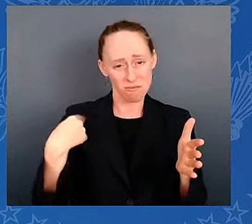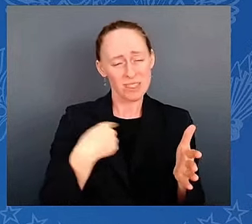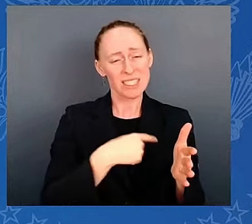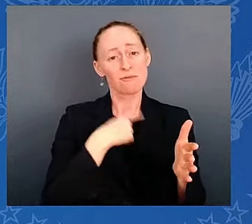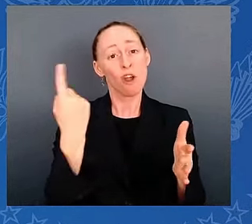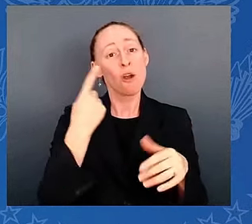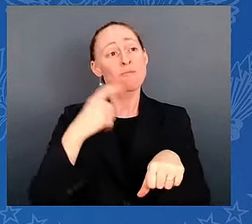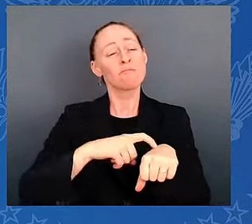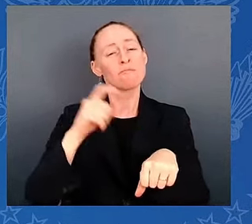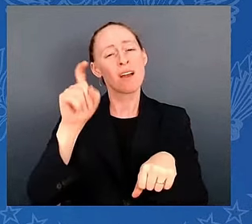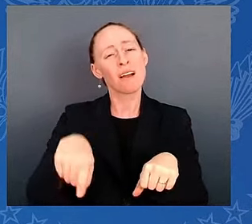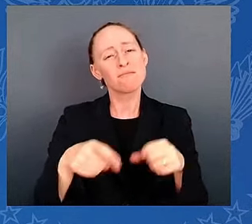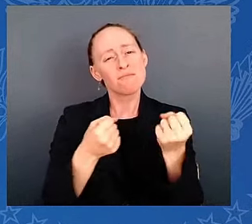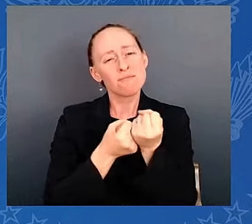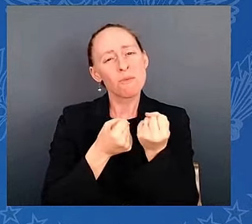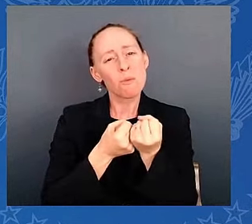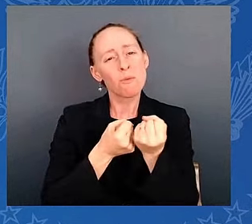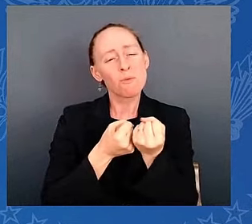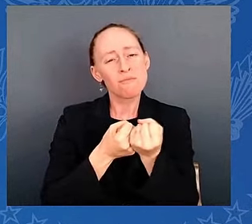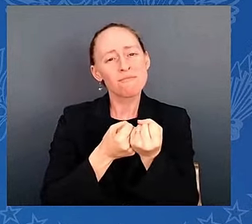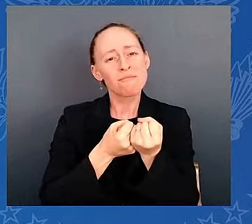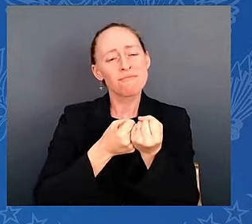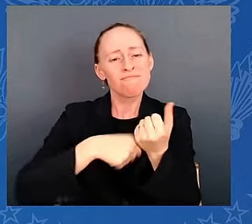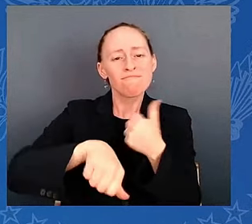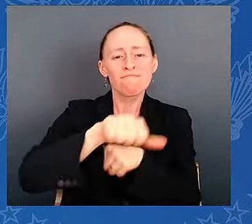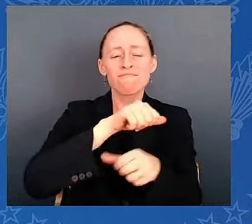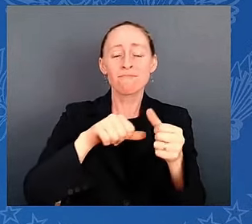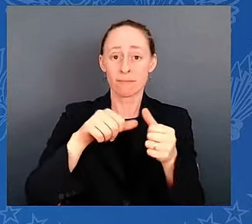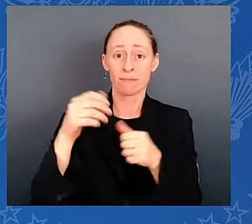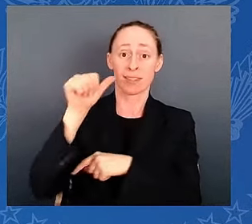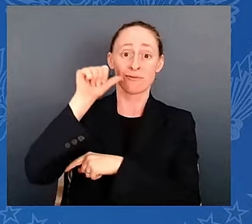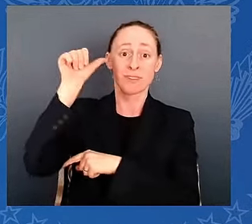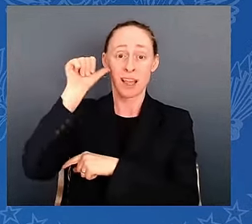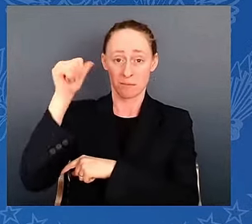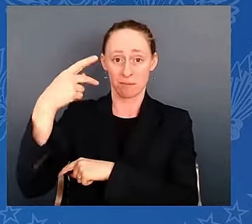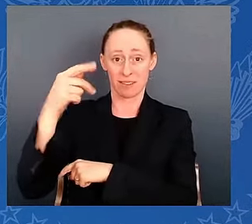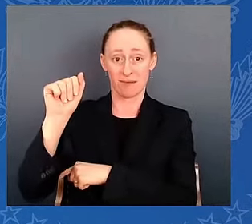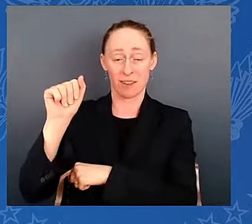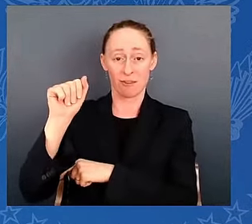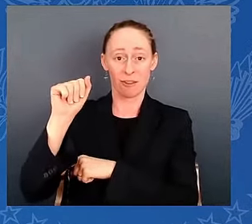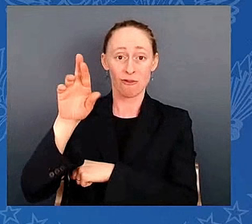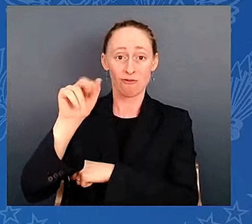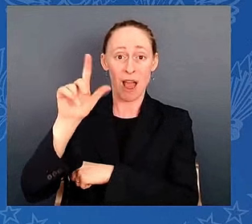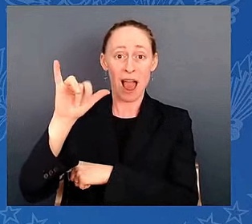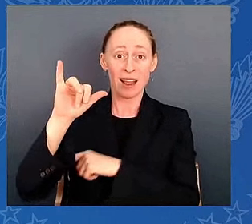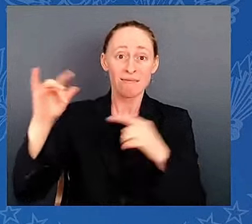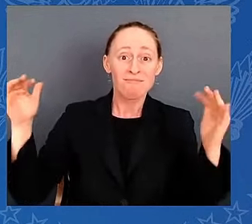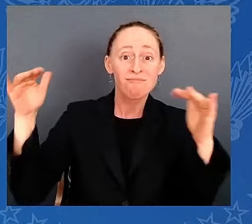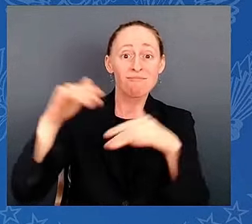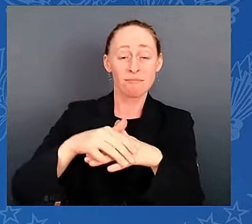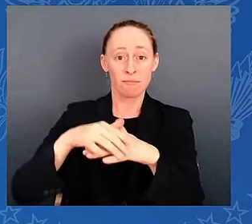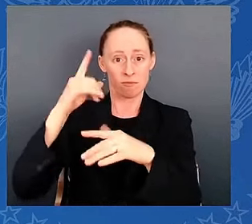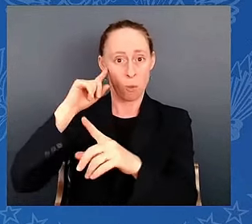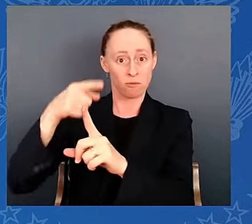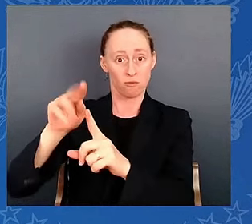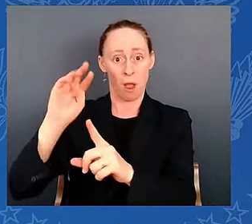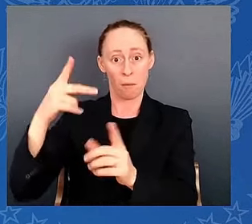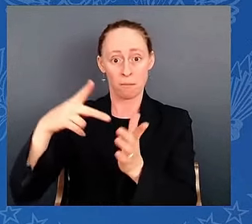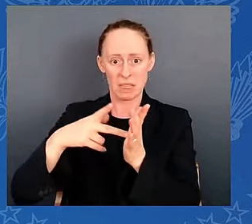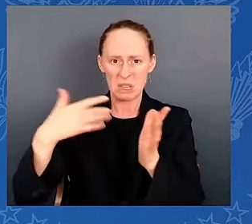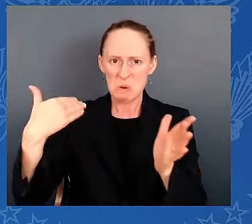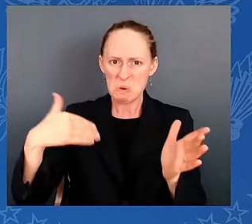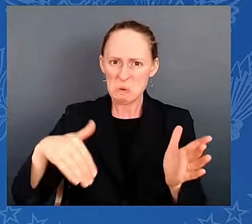calls on all of us to take a step back, take stock of where we are, how we go forward from here.